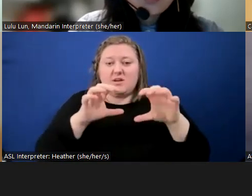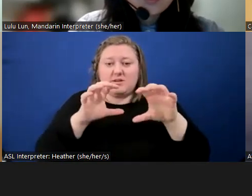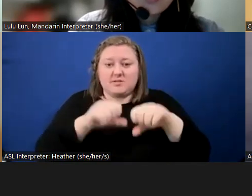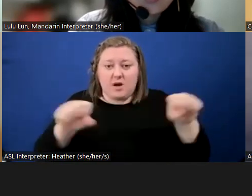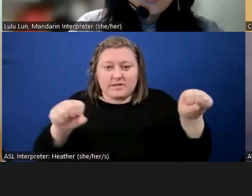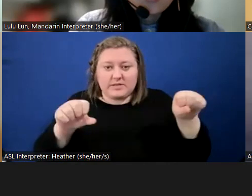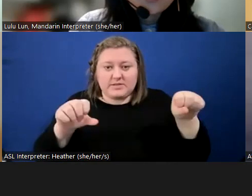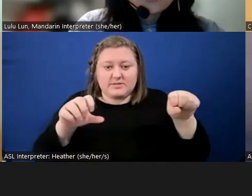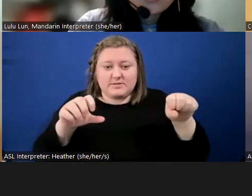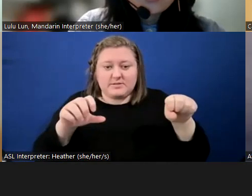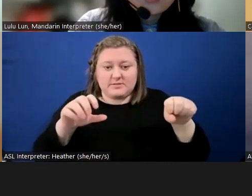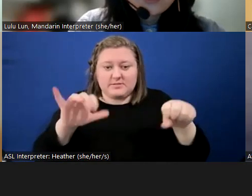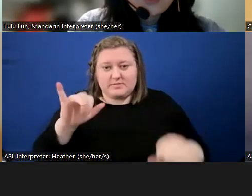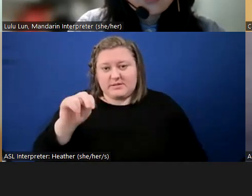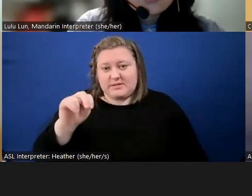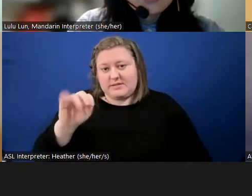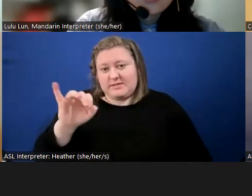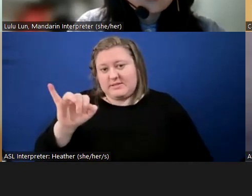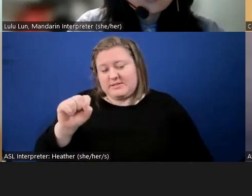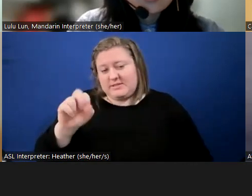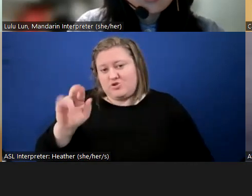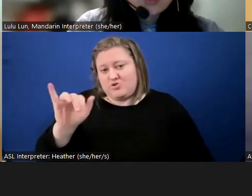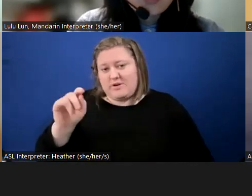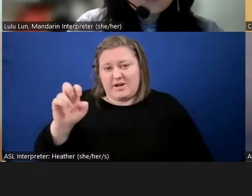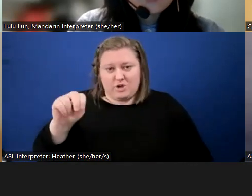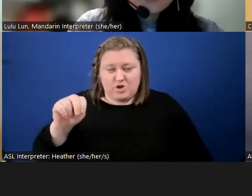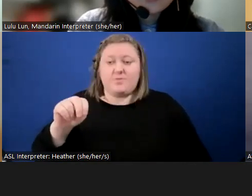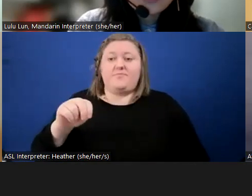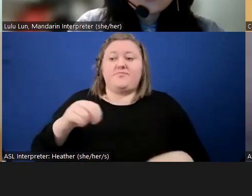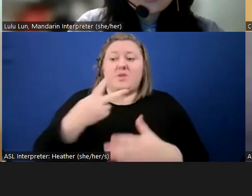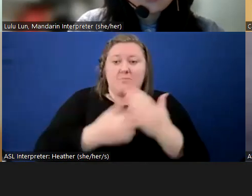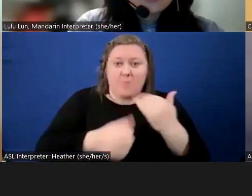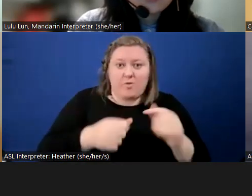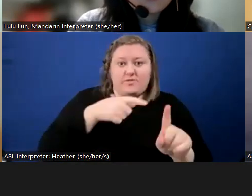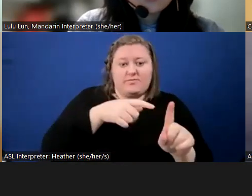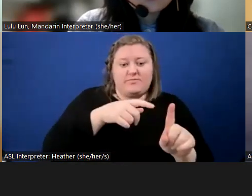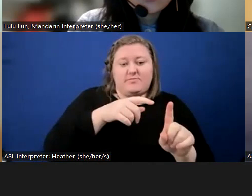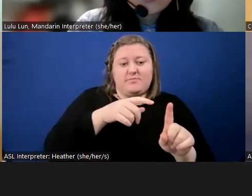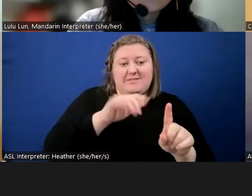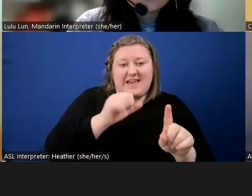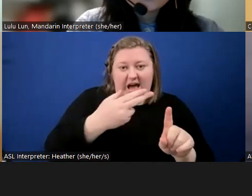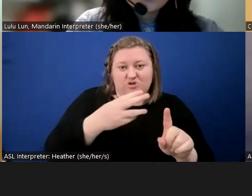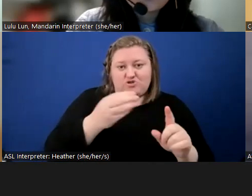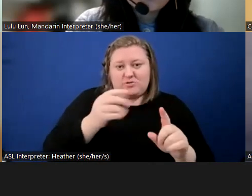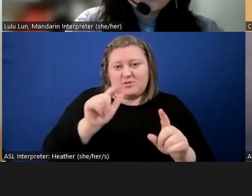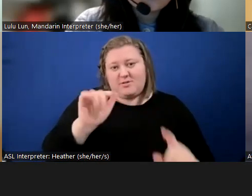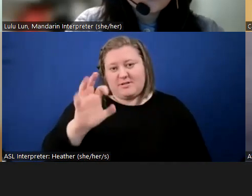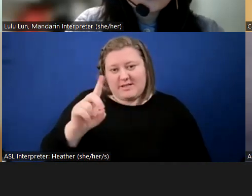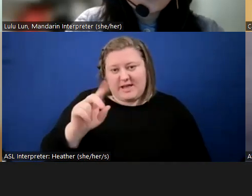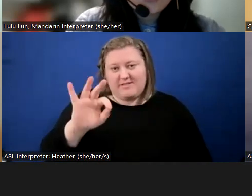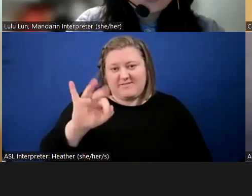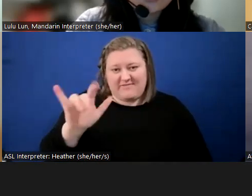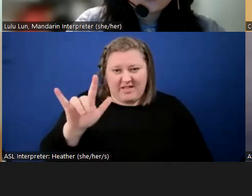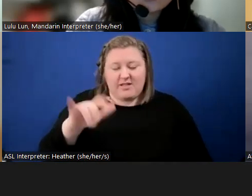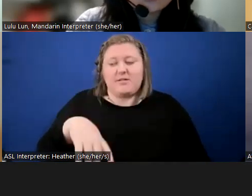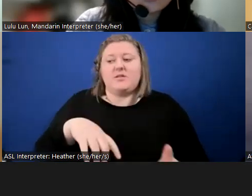Wheelabrator, both the Ash Landfill as well as the Incinerator. So my hope is that if you're going to follow up,